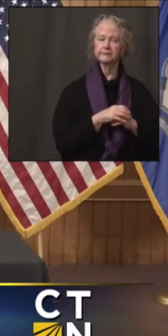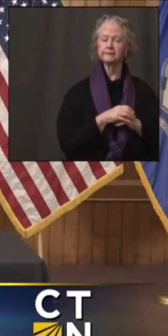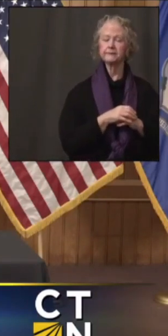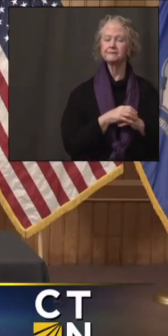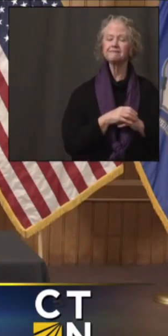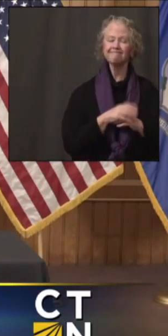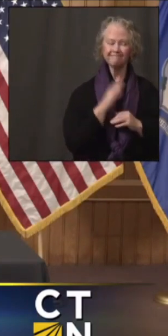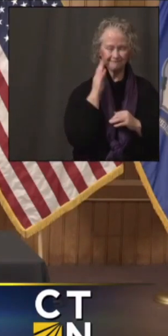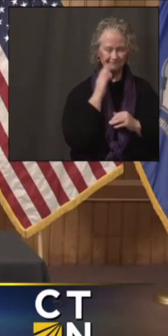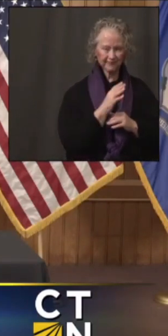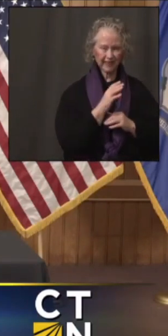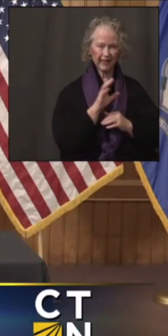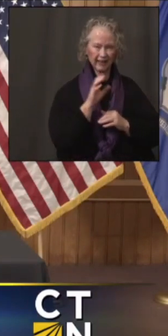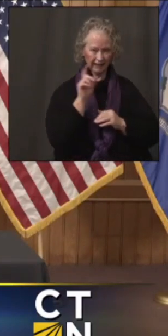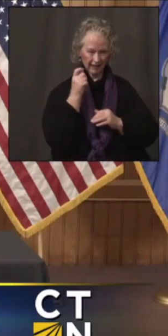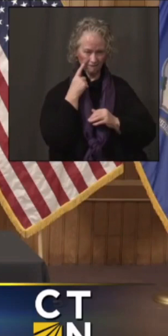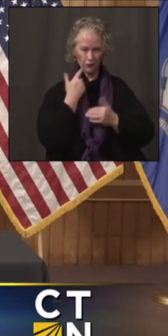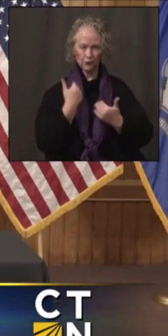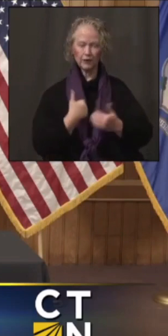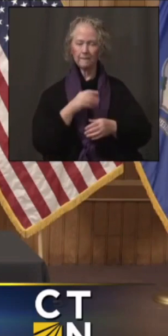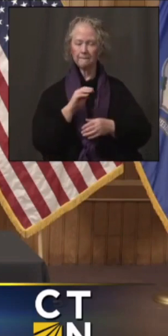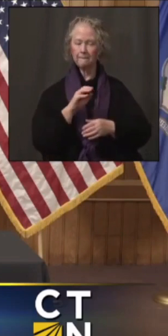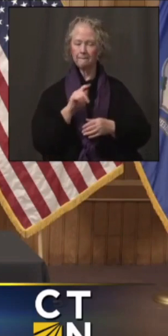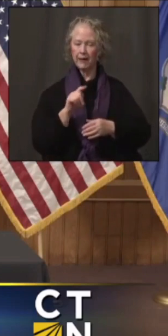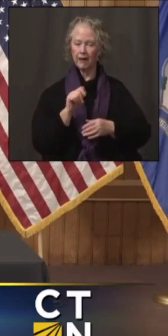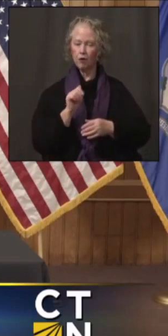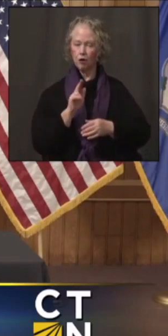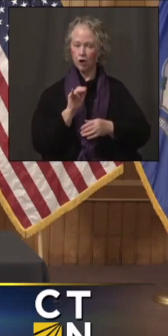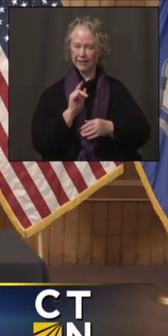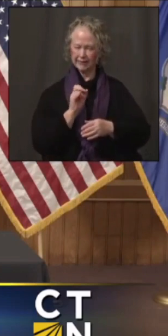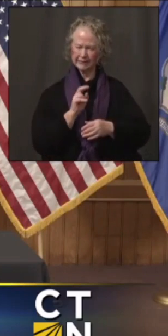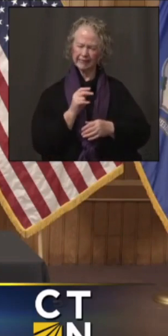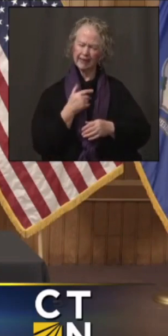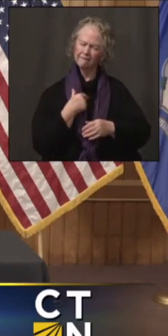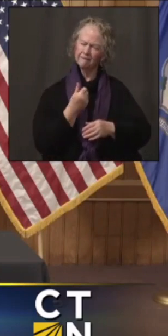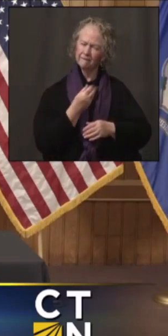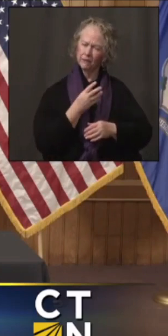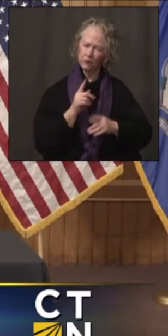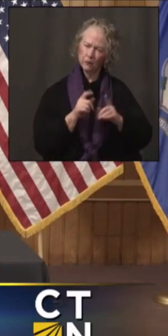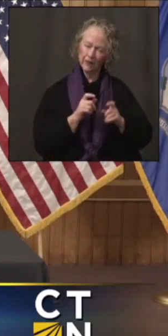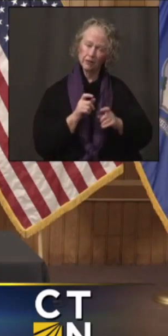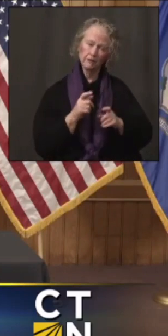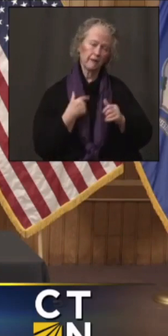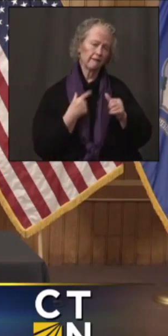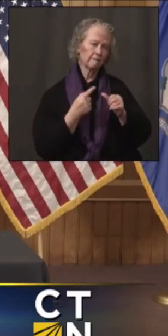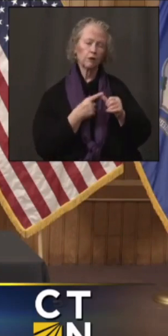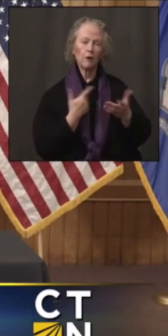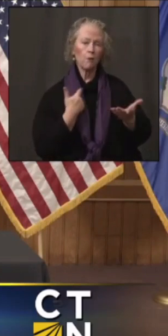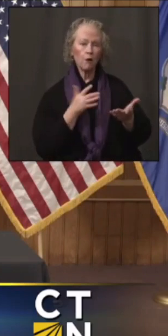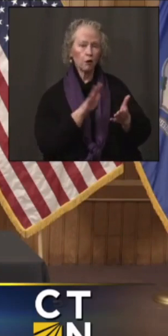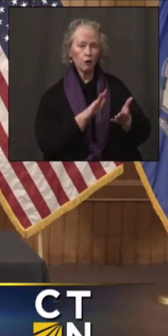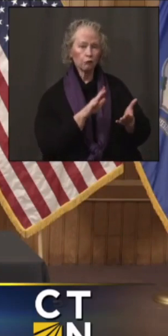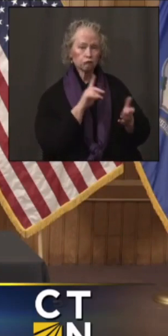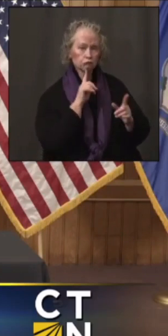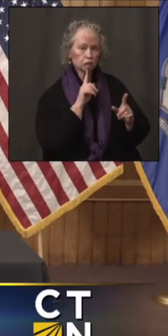Hi, Governor. Matt Austin with NBC Connecticut. I have a couple of COVID questions. But before that, I just have to get your reaction to some of the events in D.C.